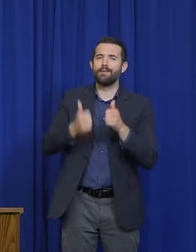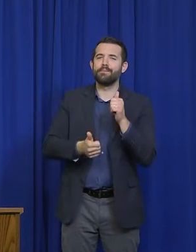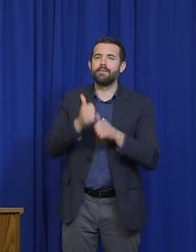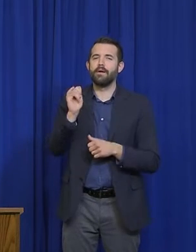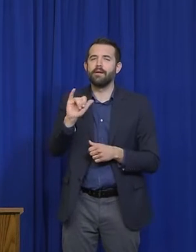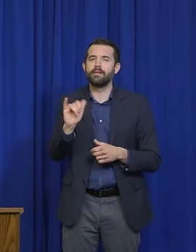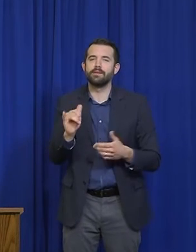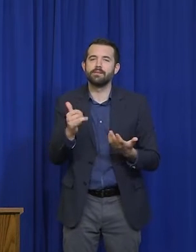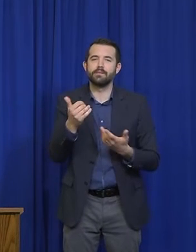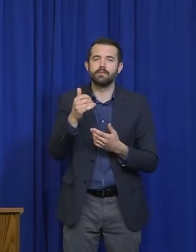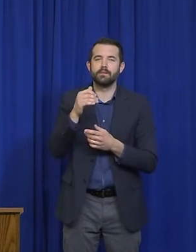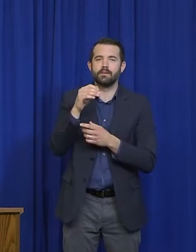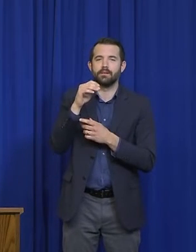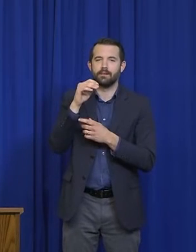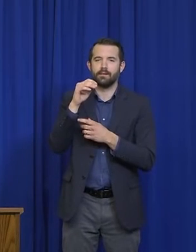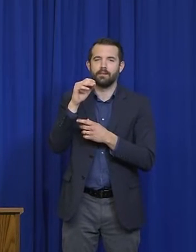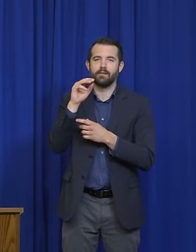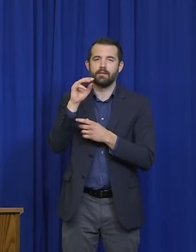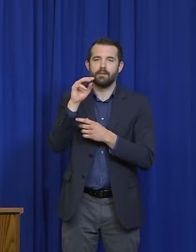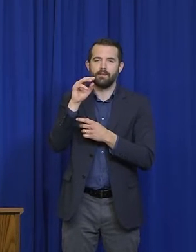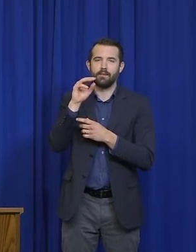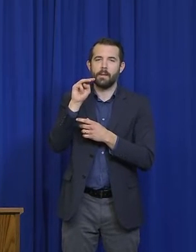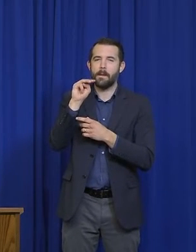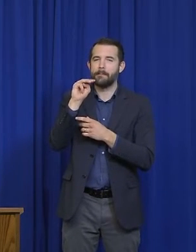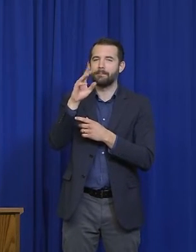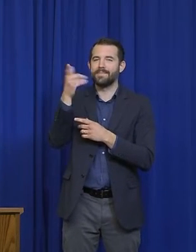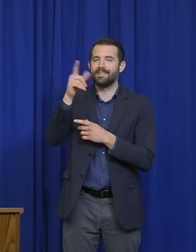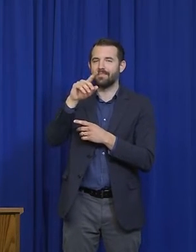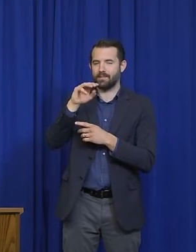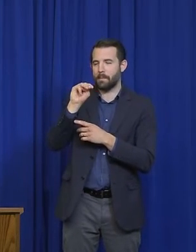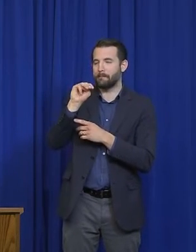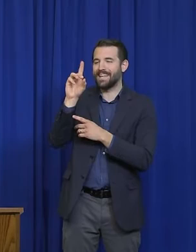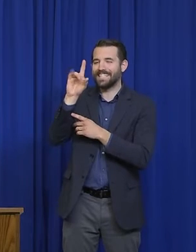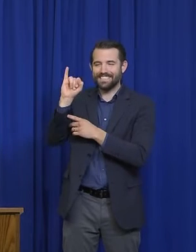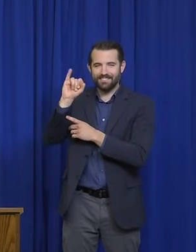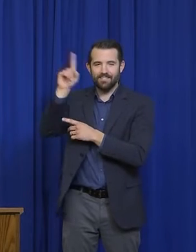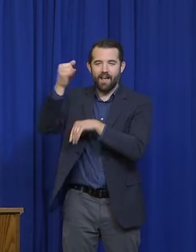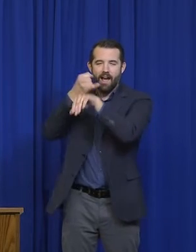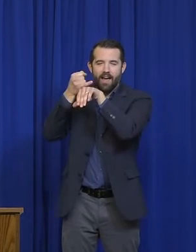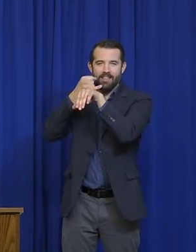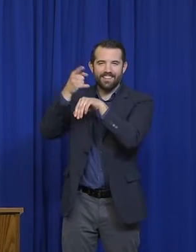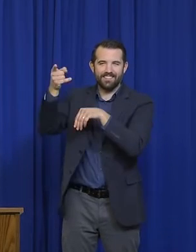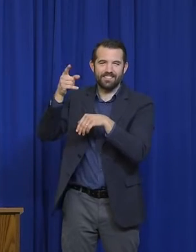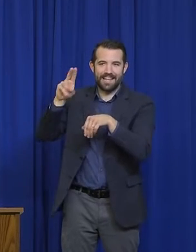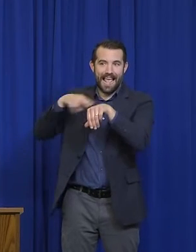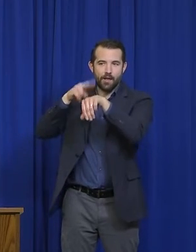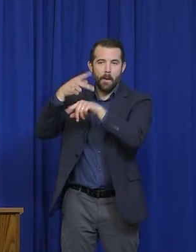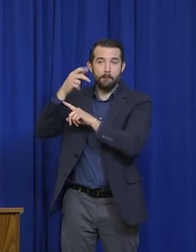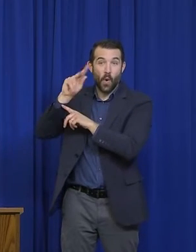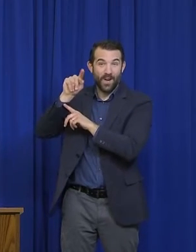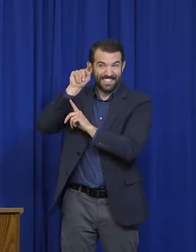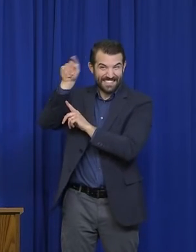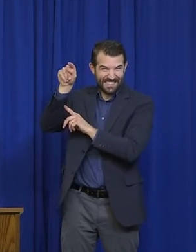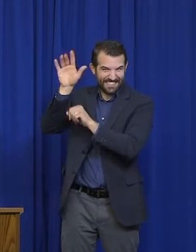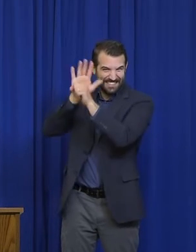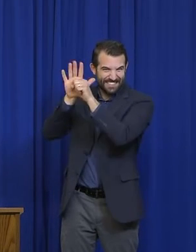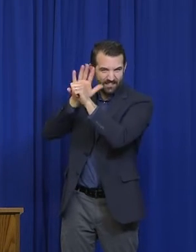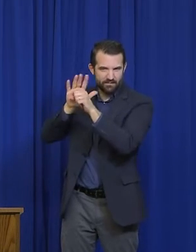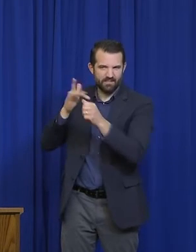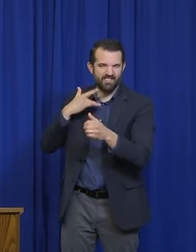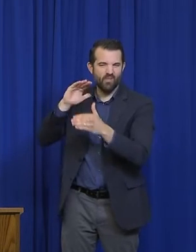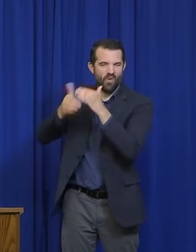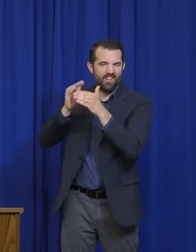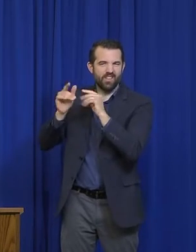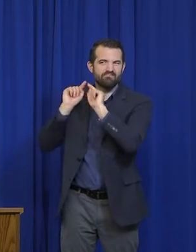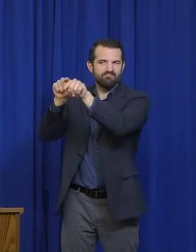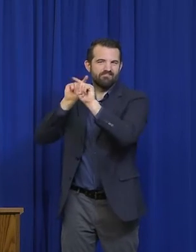are, are far shorter than two weeks. Or, you know, people come to three and five days, they come to the weekends. Yeah. And they probably won't be able to take time to